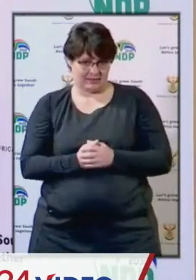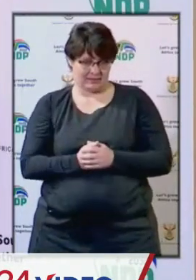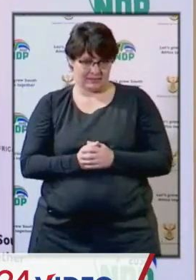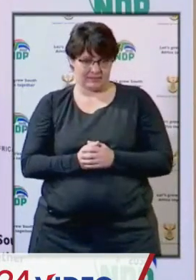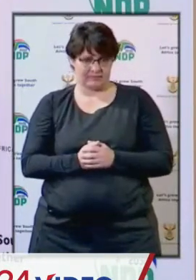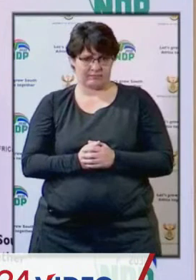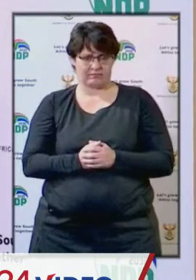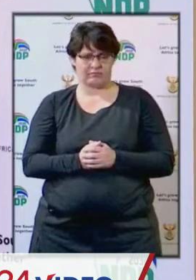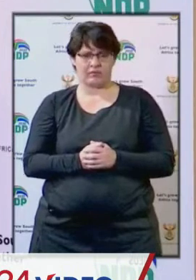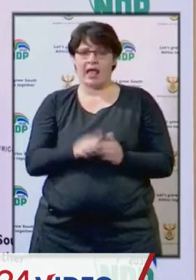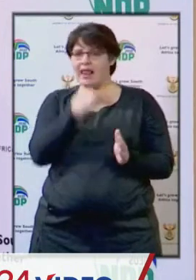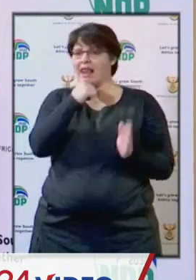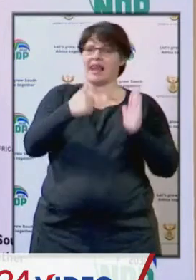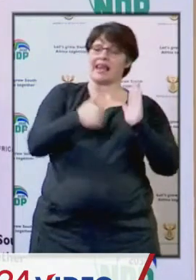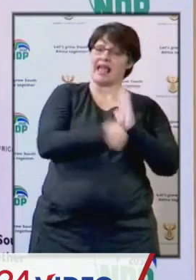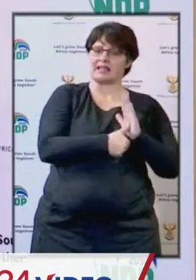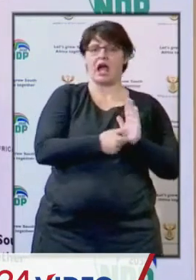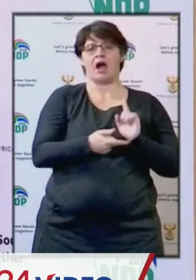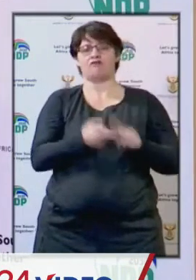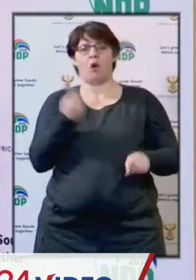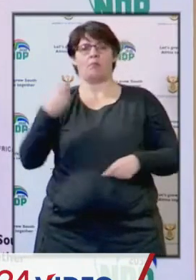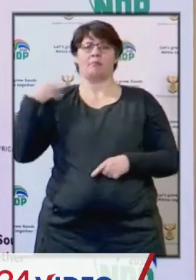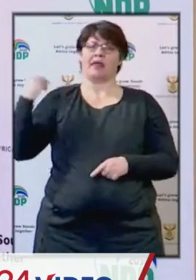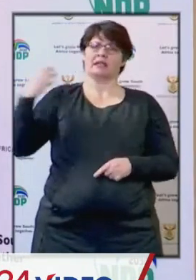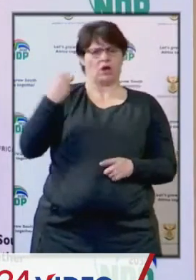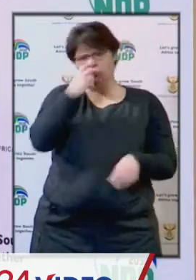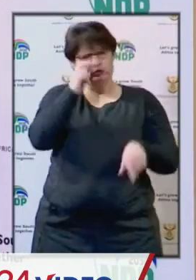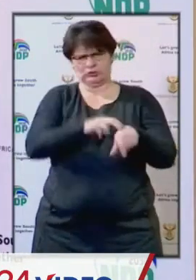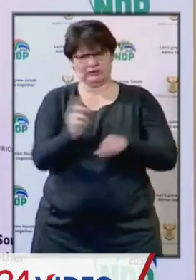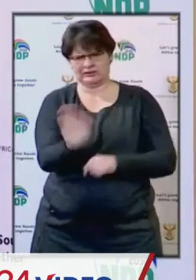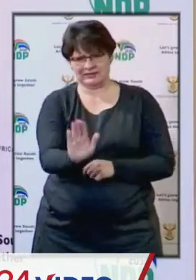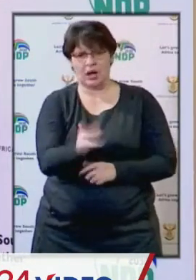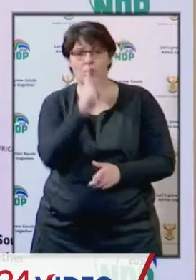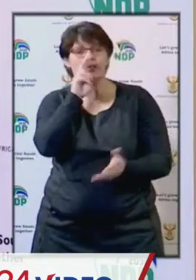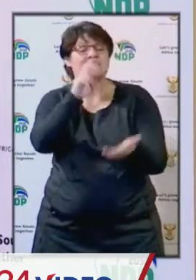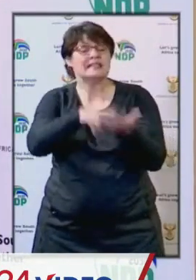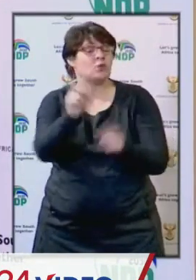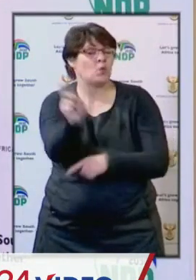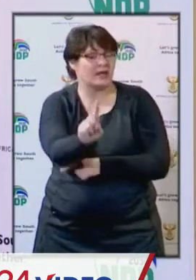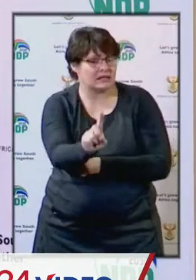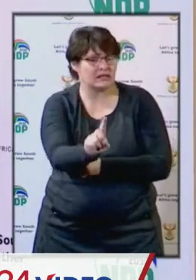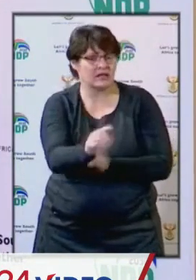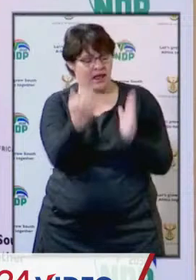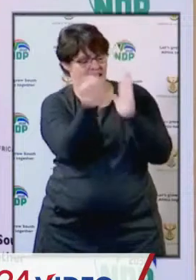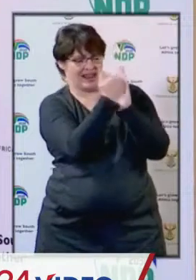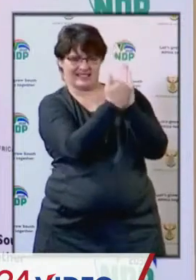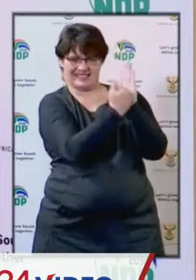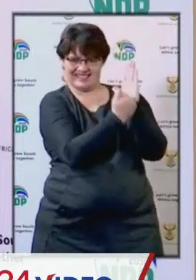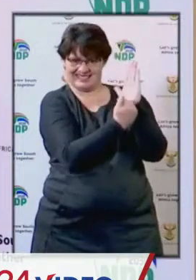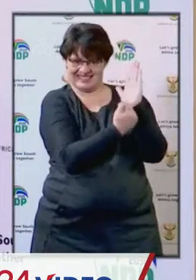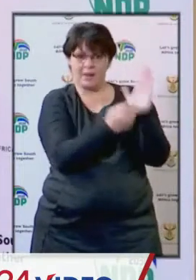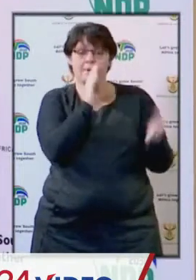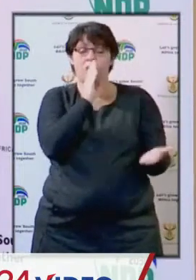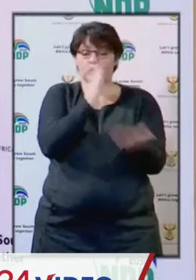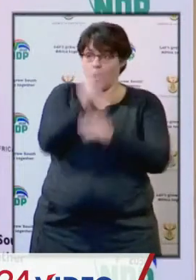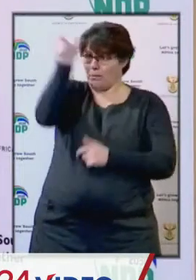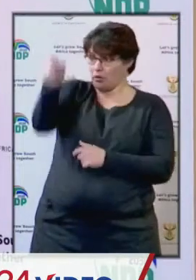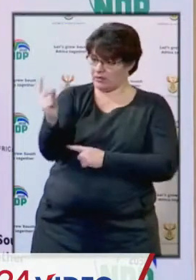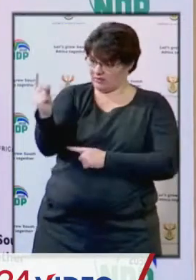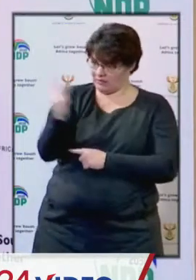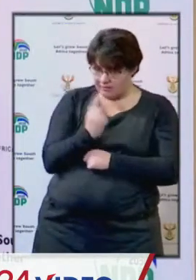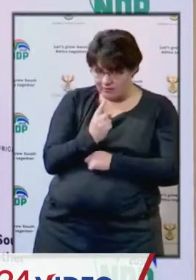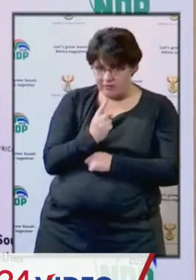required to have letters from the Minister of Tourism. What you are going to be required is to keep a list, ensure that people who are coming